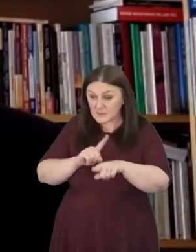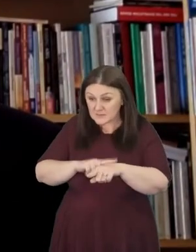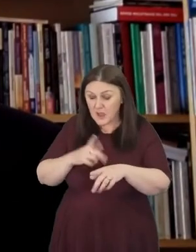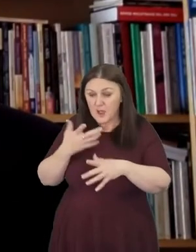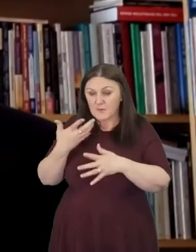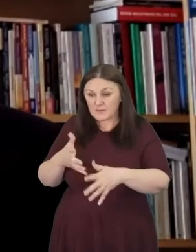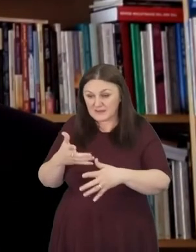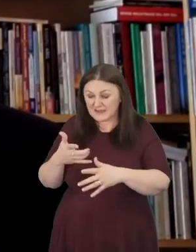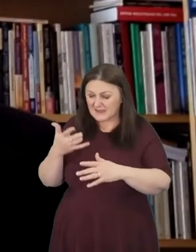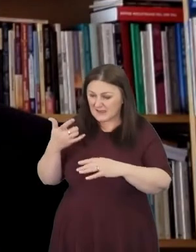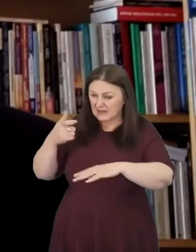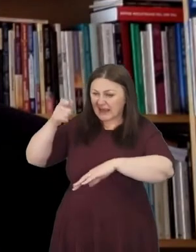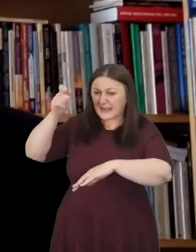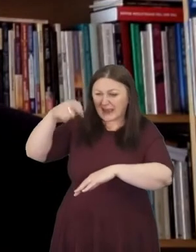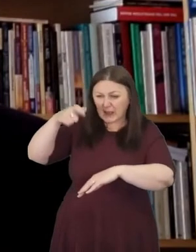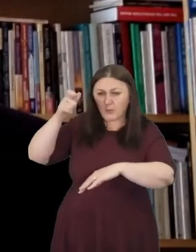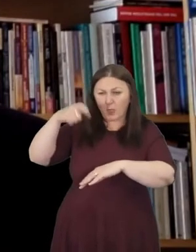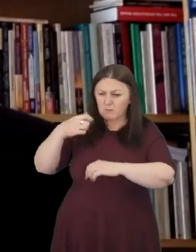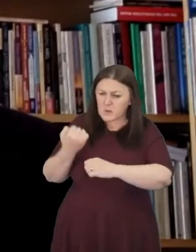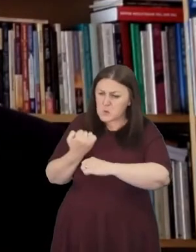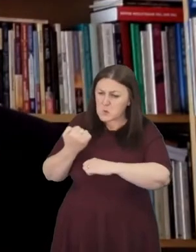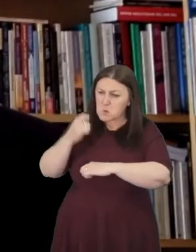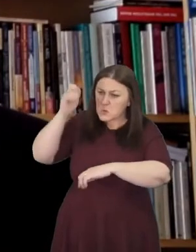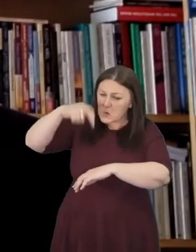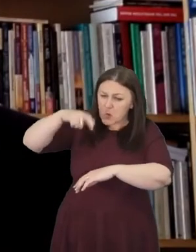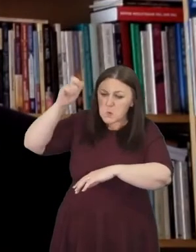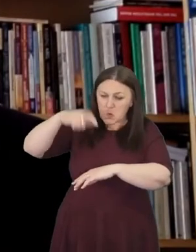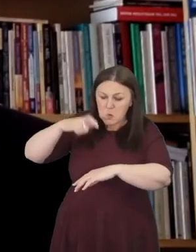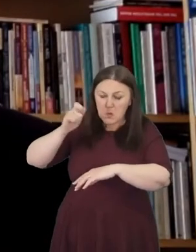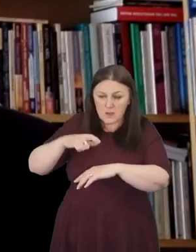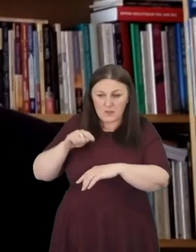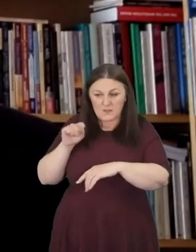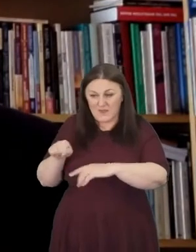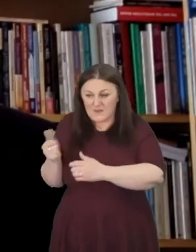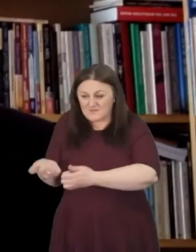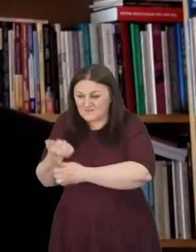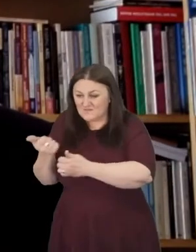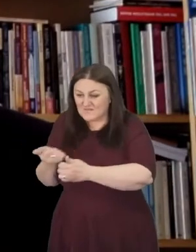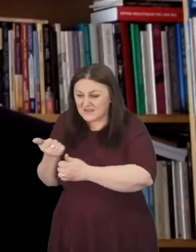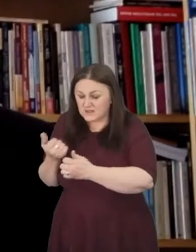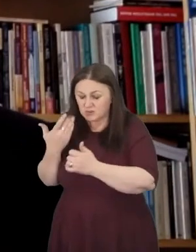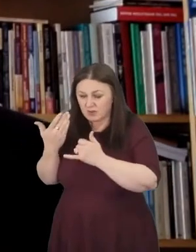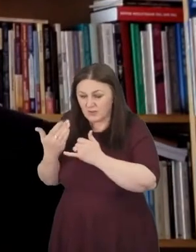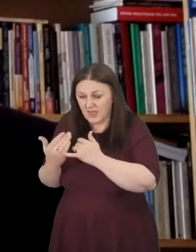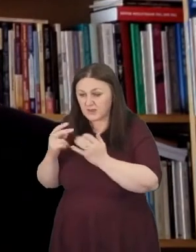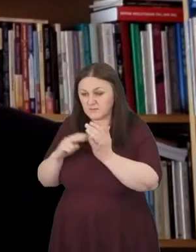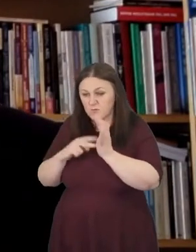chemotherapy. That finished at the end of November, beginning of December.